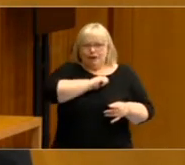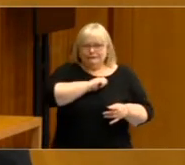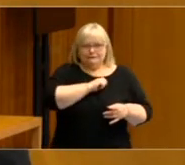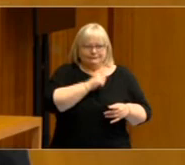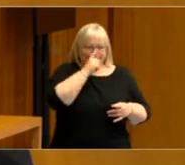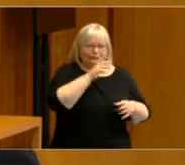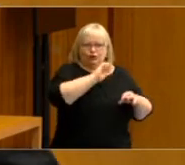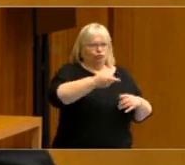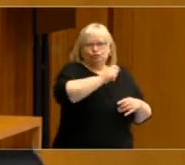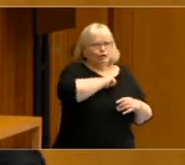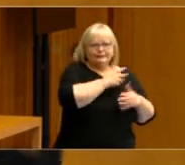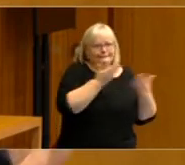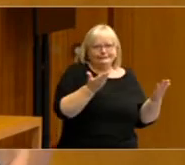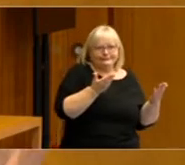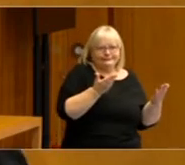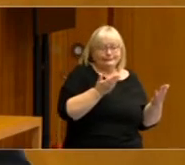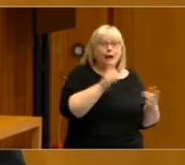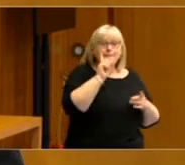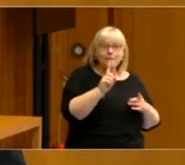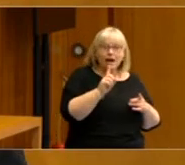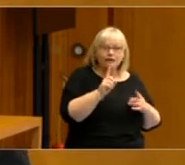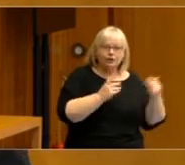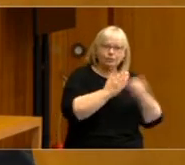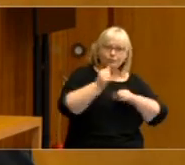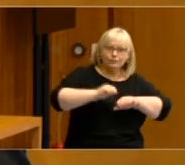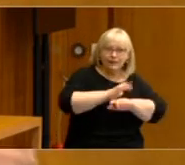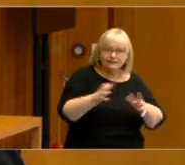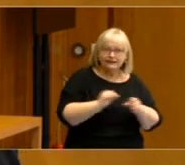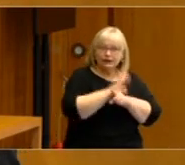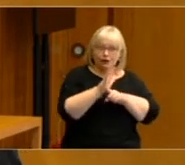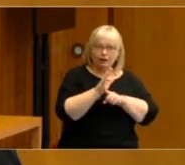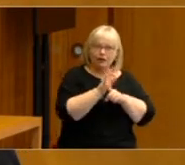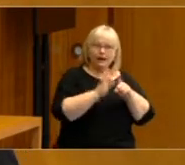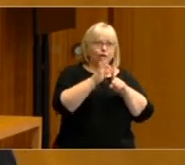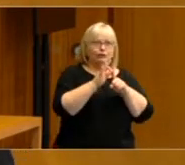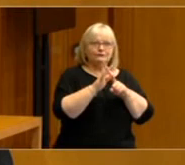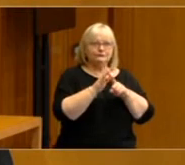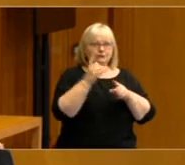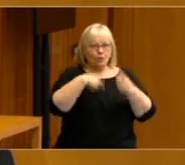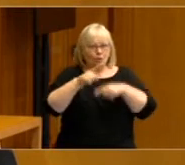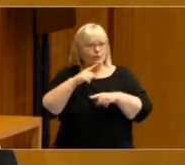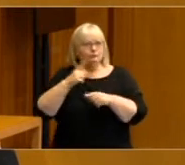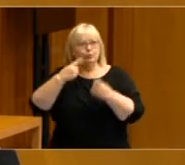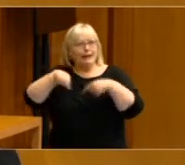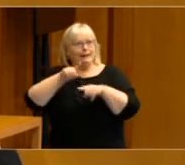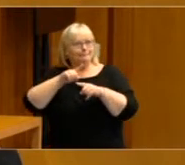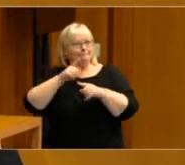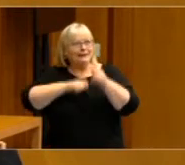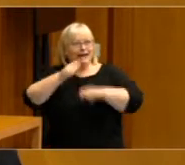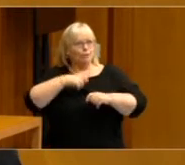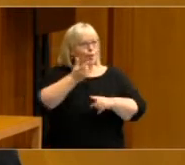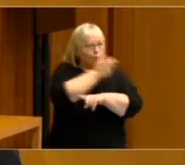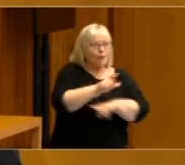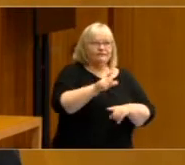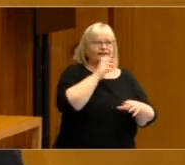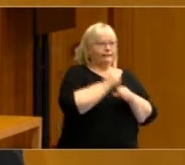highlighted, and what COVID-19 has done is increased confidence in government and support